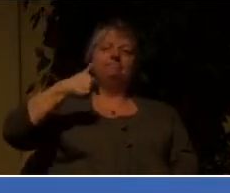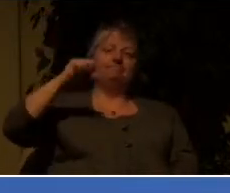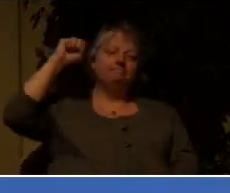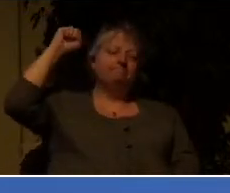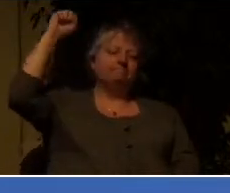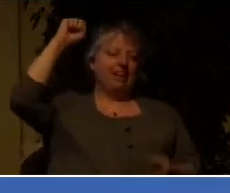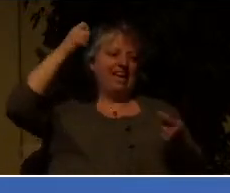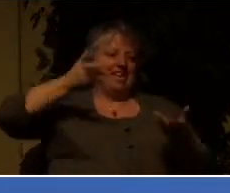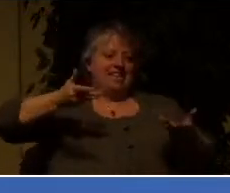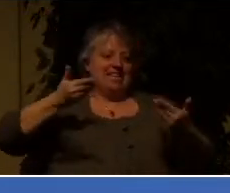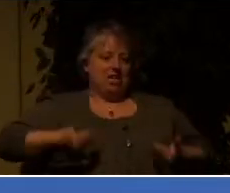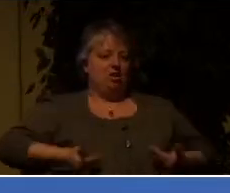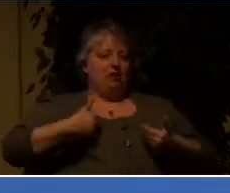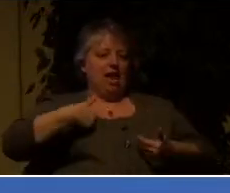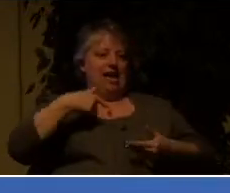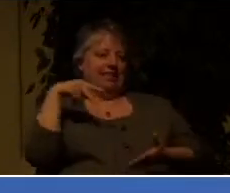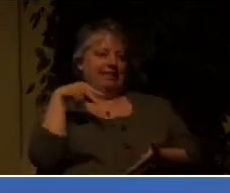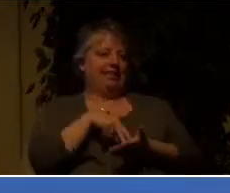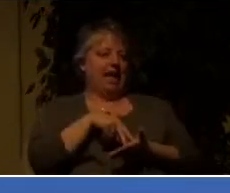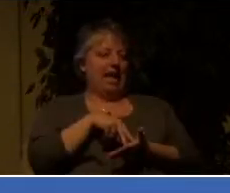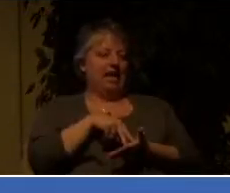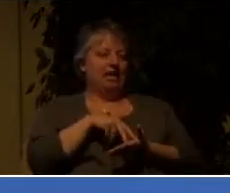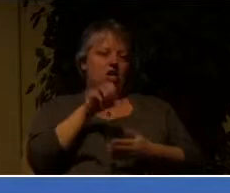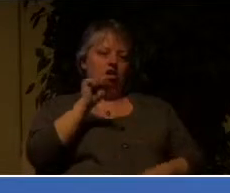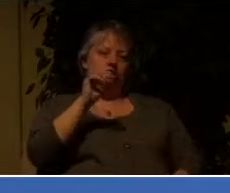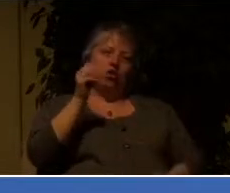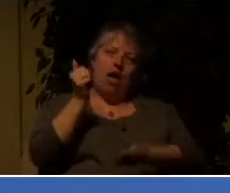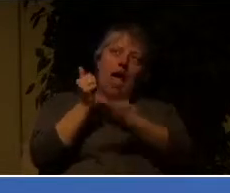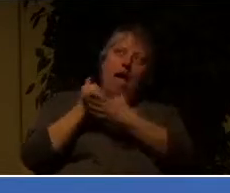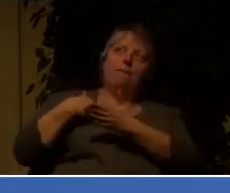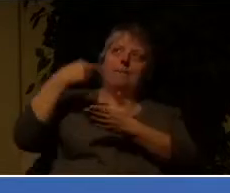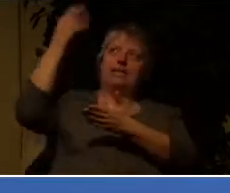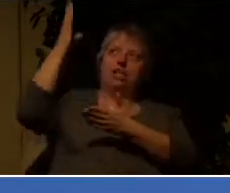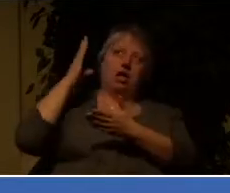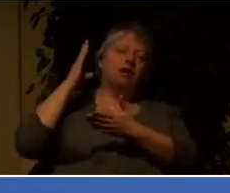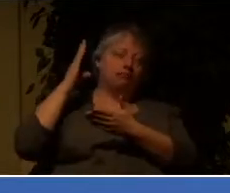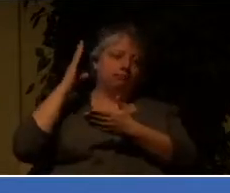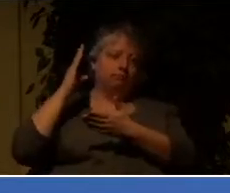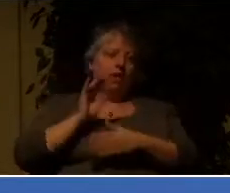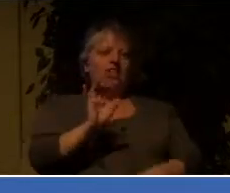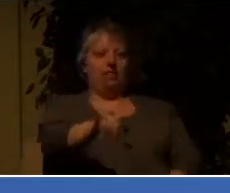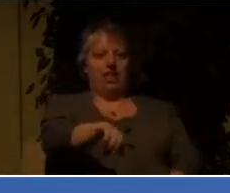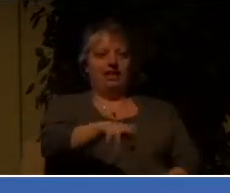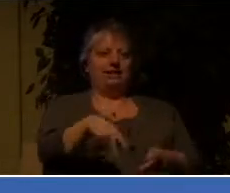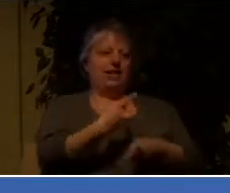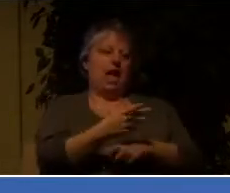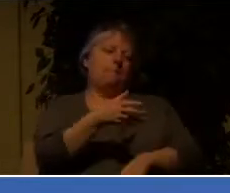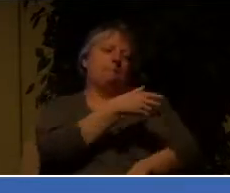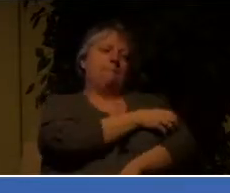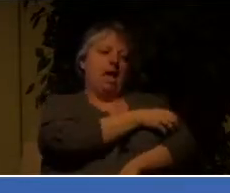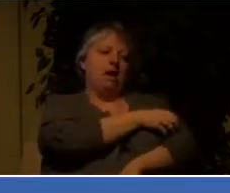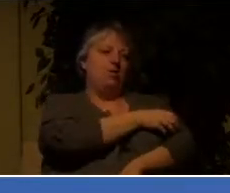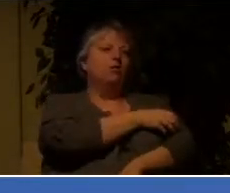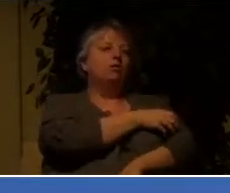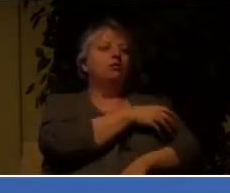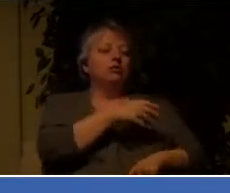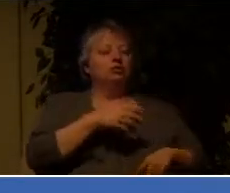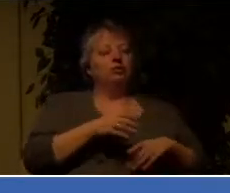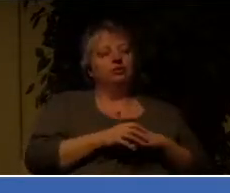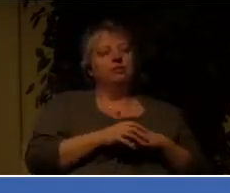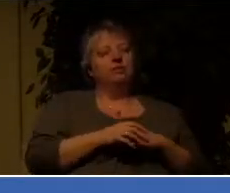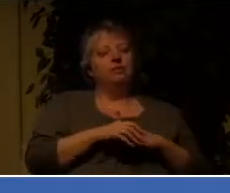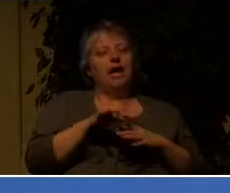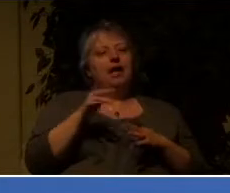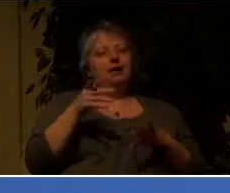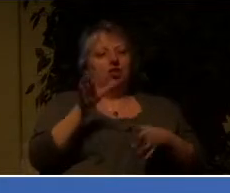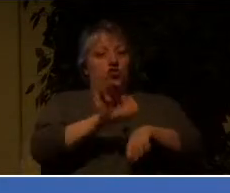than ever before. Well, there's a lot more that I wanted to say, but I'm